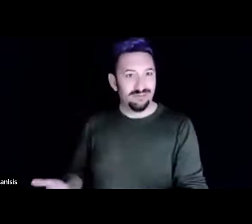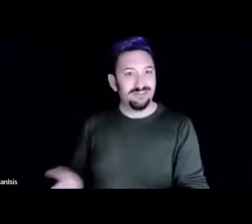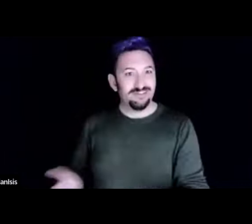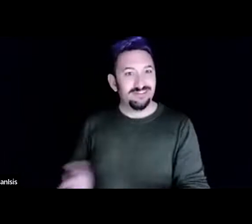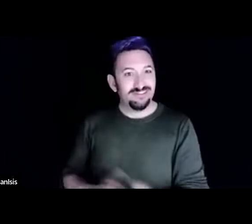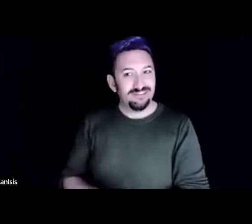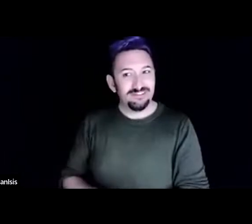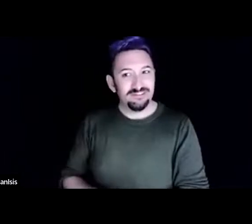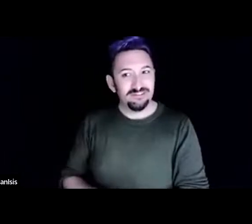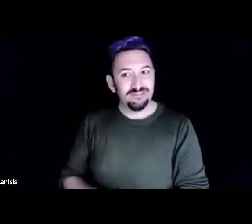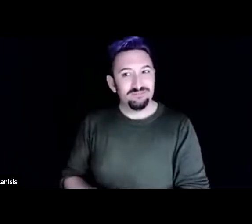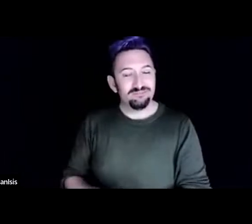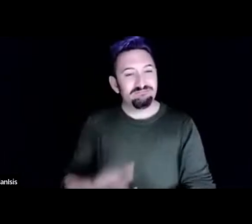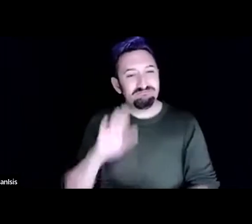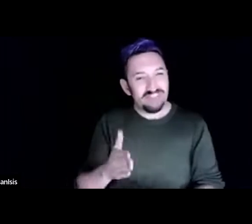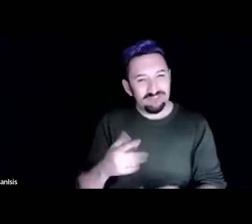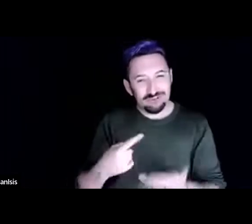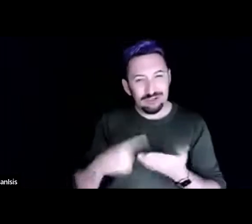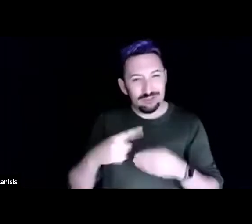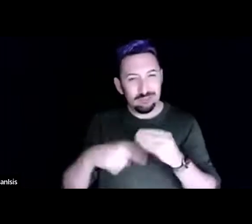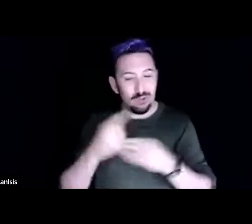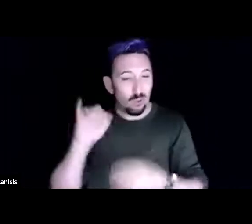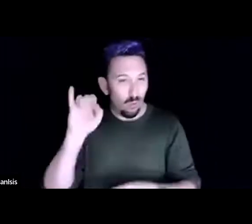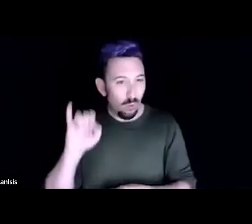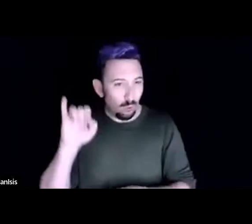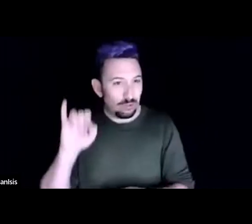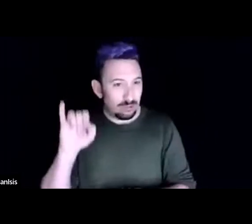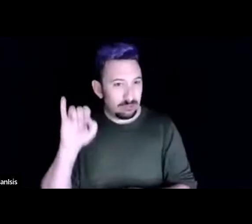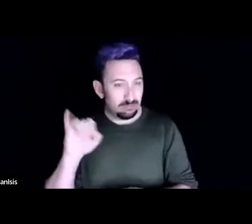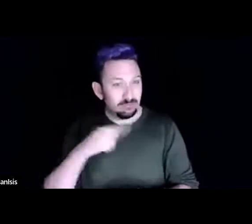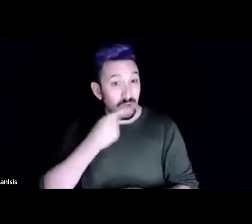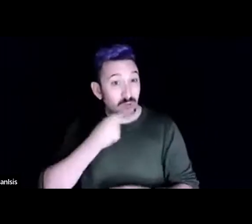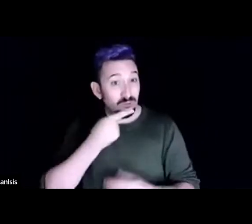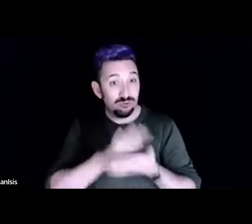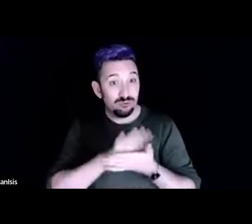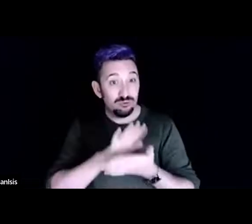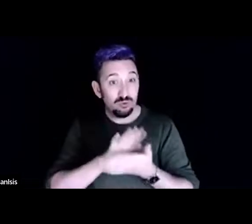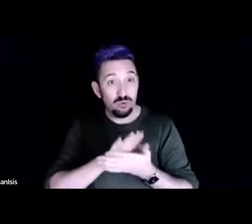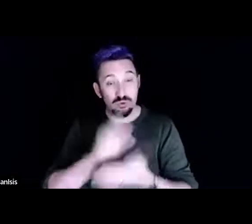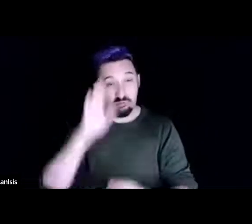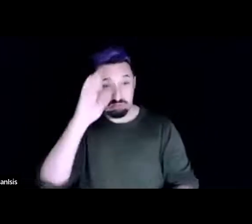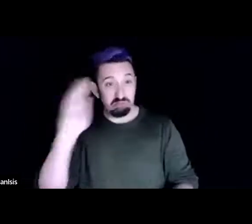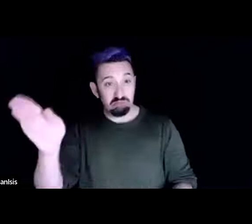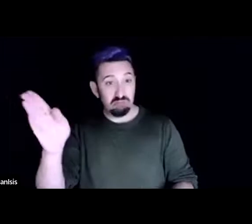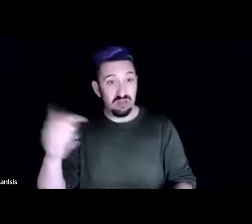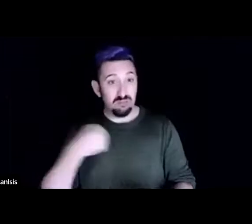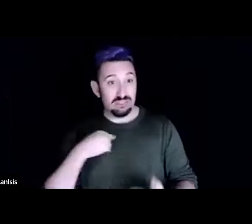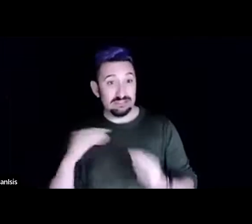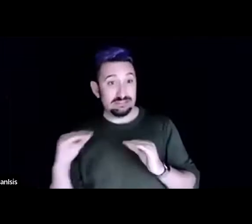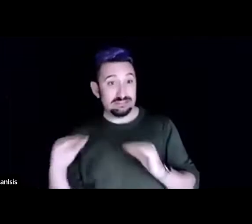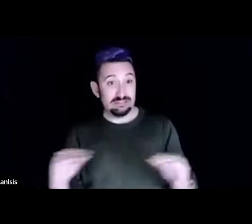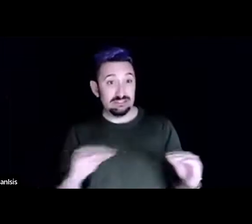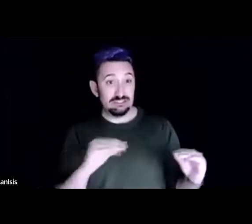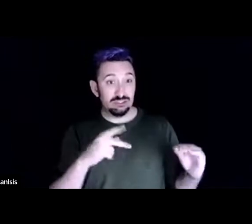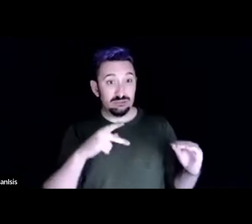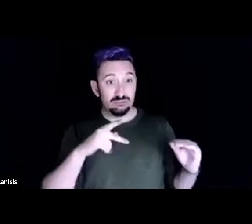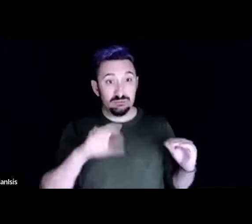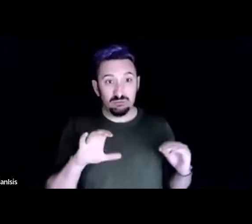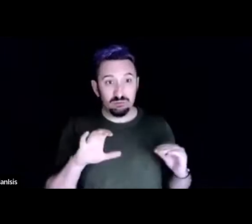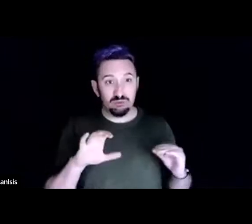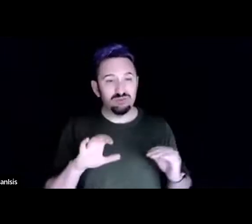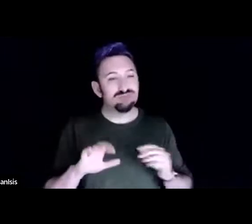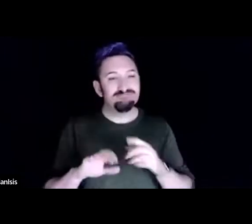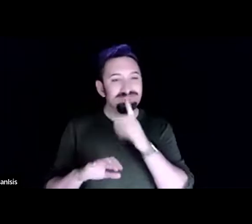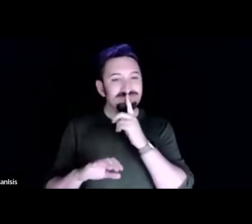oakland's public school saying i'm gonna teach these children permaculture never did i'm not even sure your